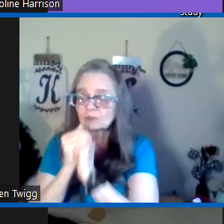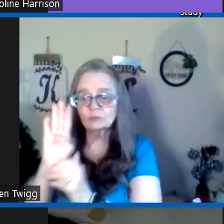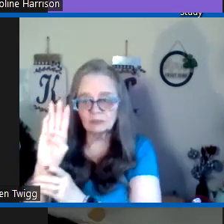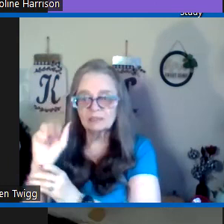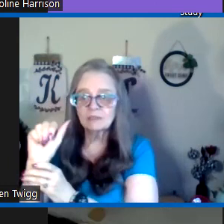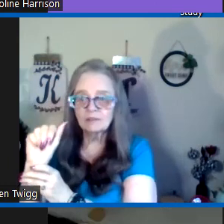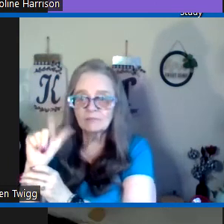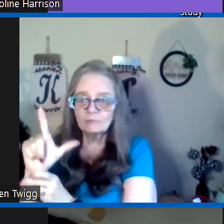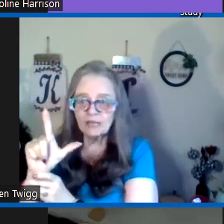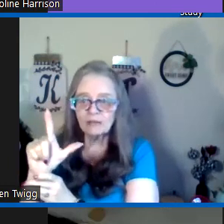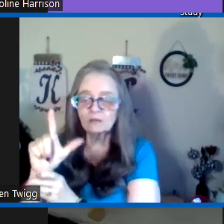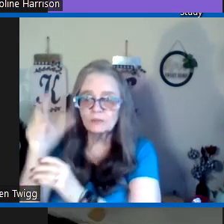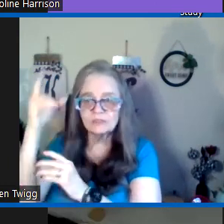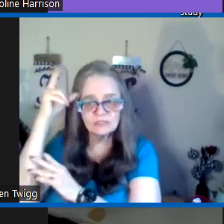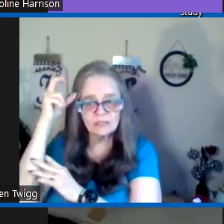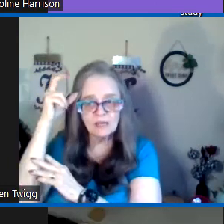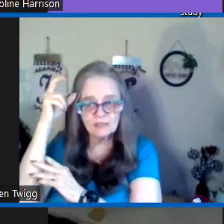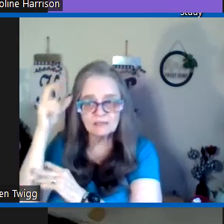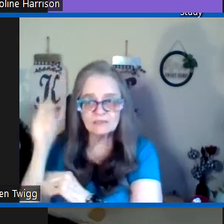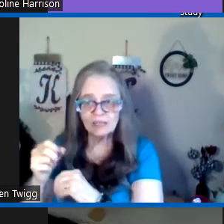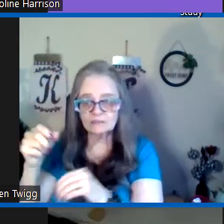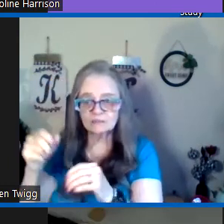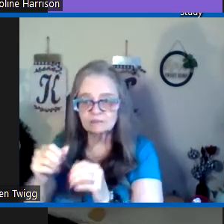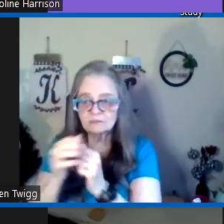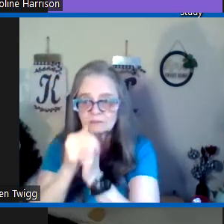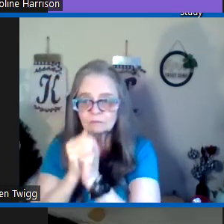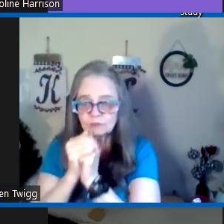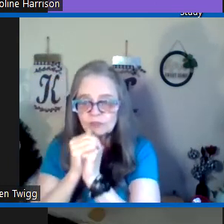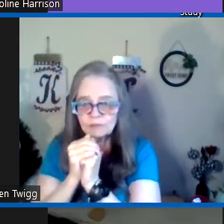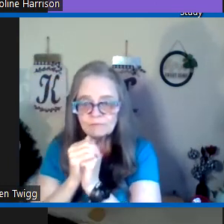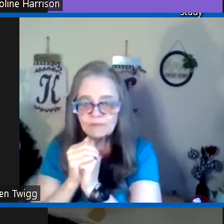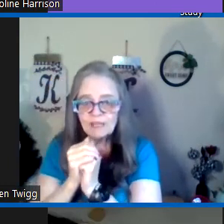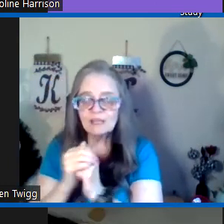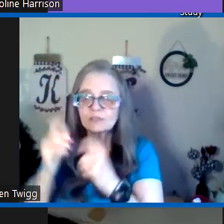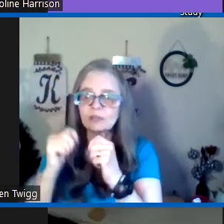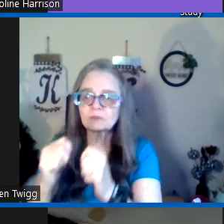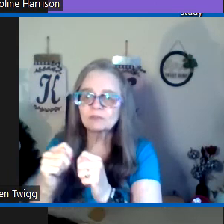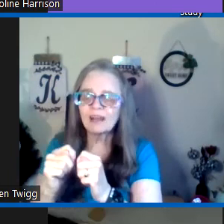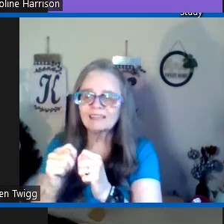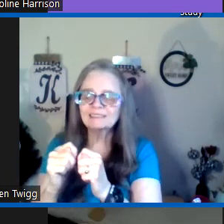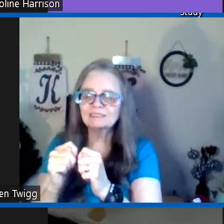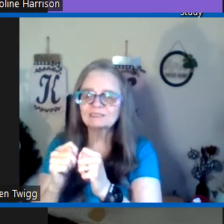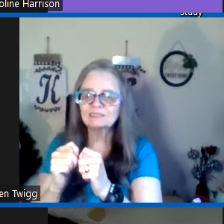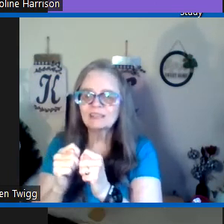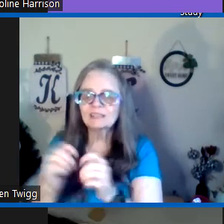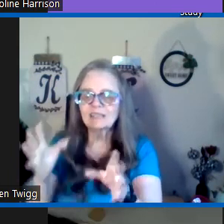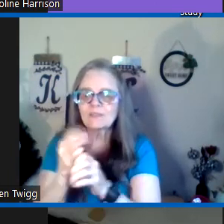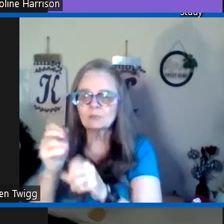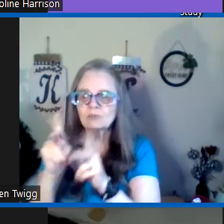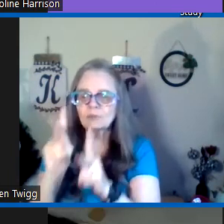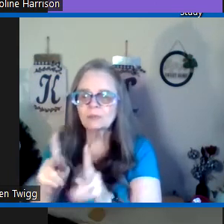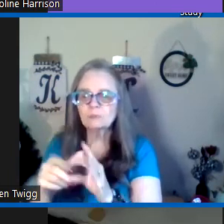were actually worshiping bail which is a satan worship and so they were trying to